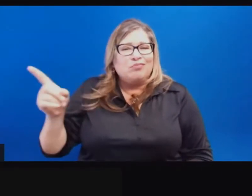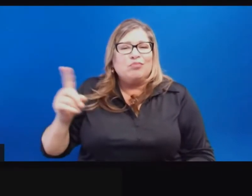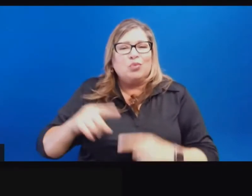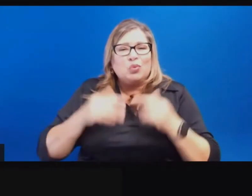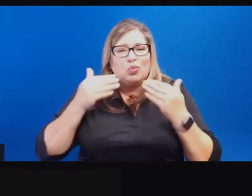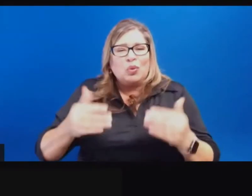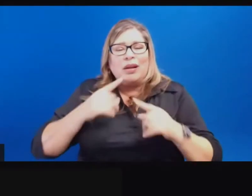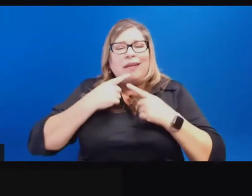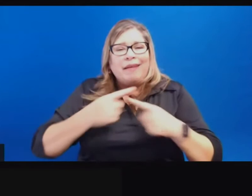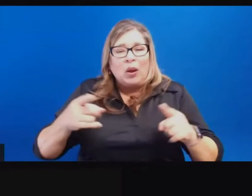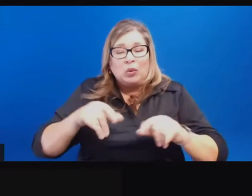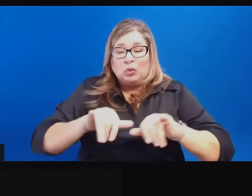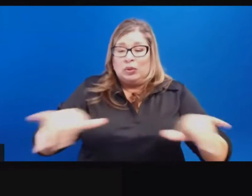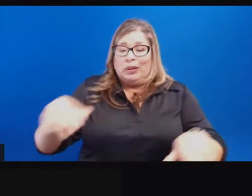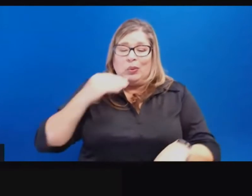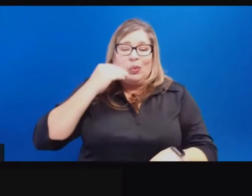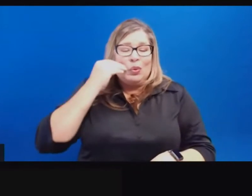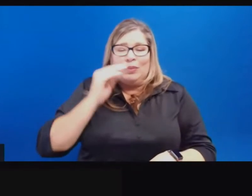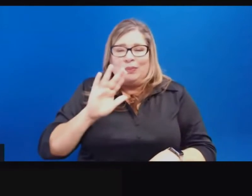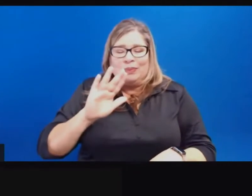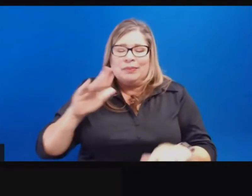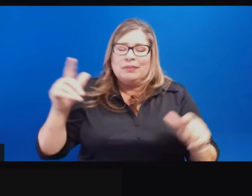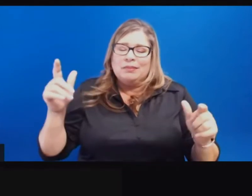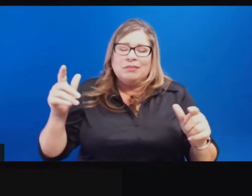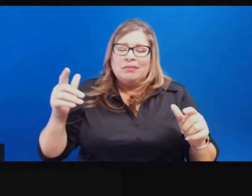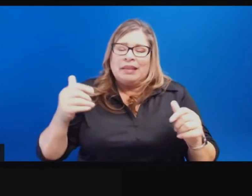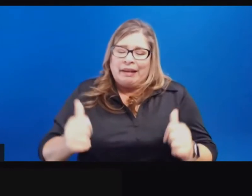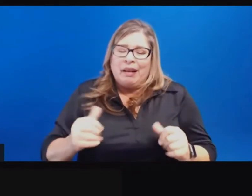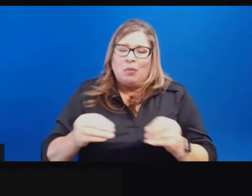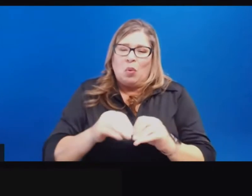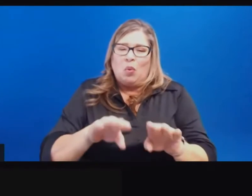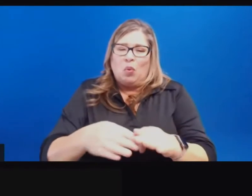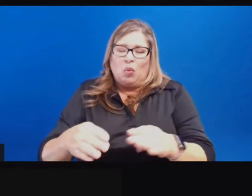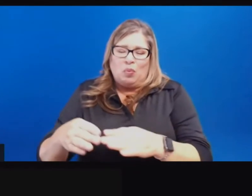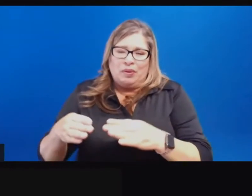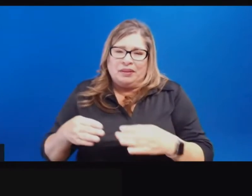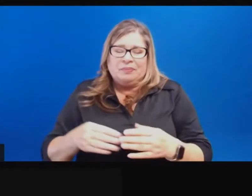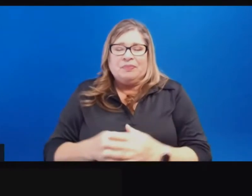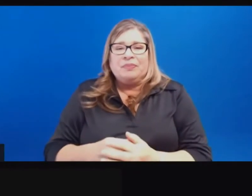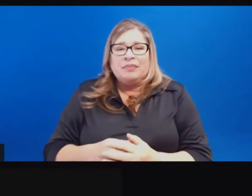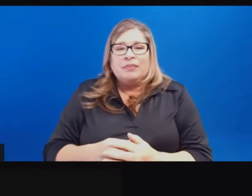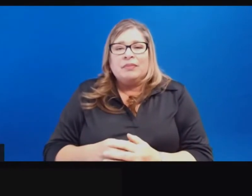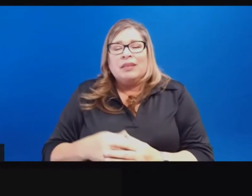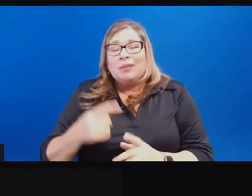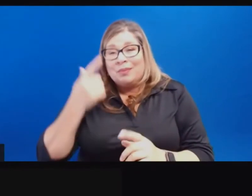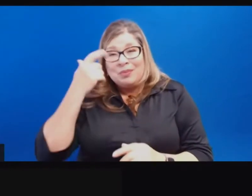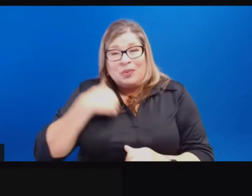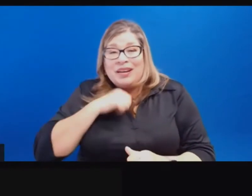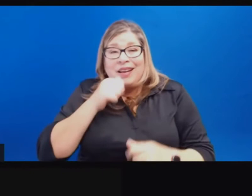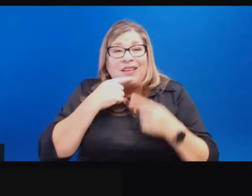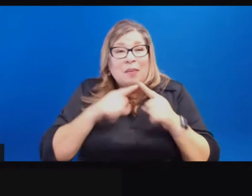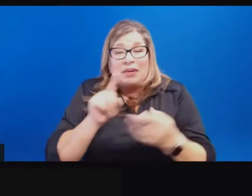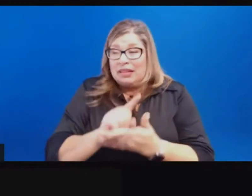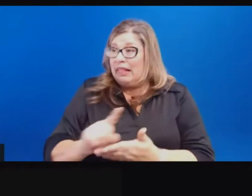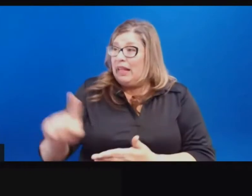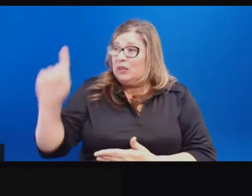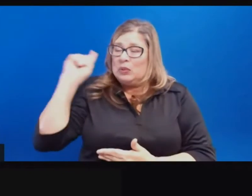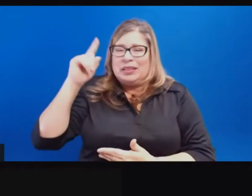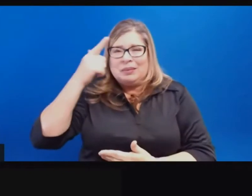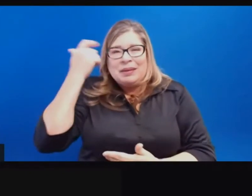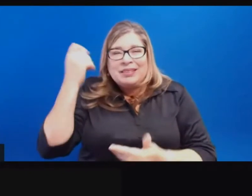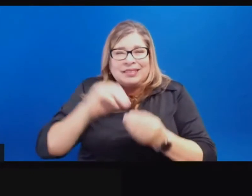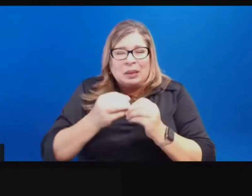same thing five or six days ago, even if the data sort of pointed to that, but with that instability and that concern.